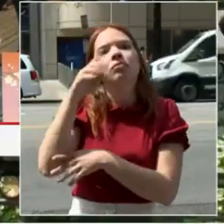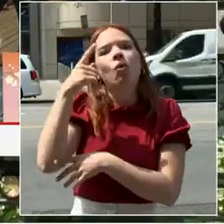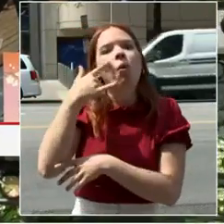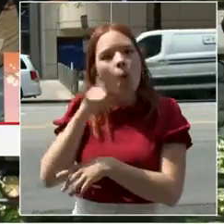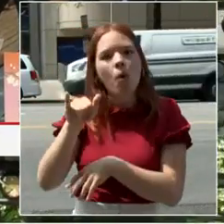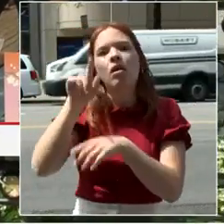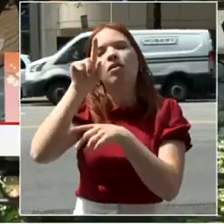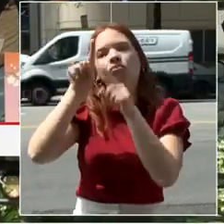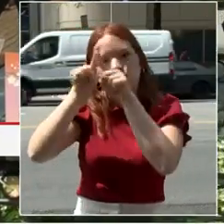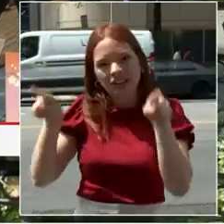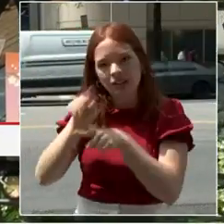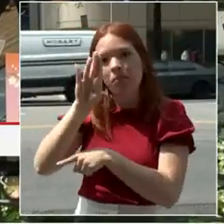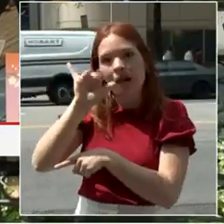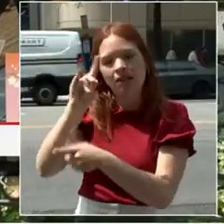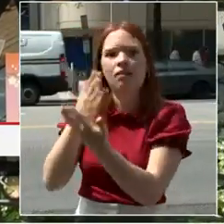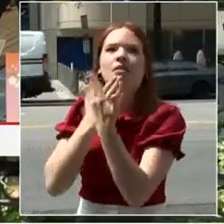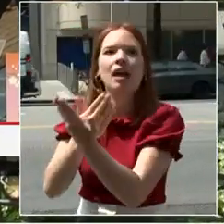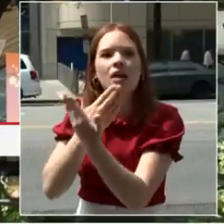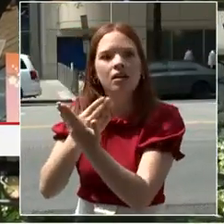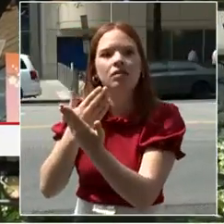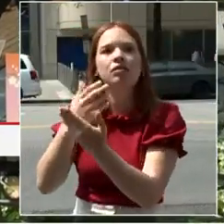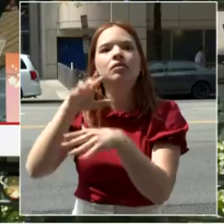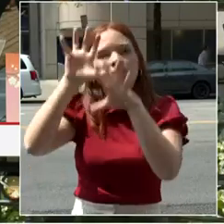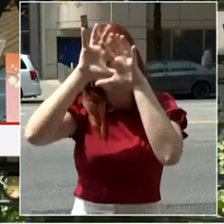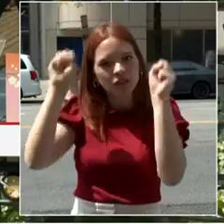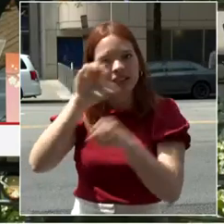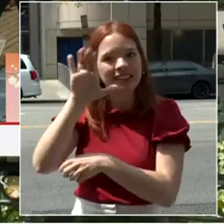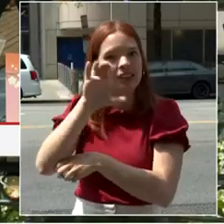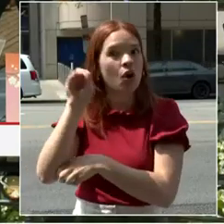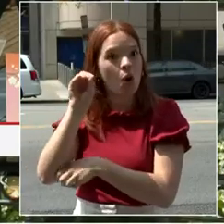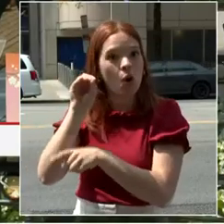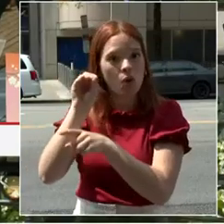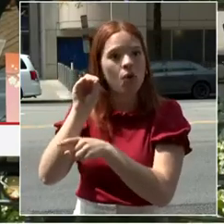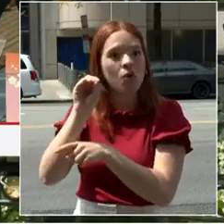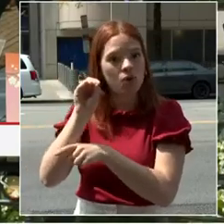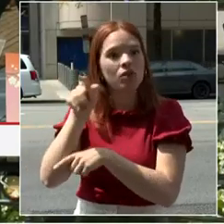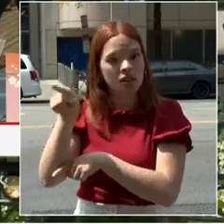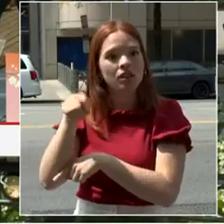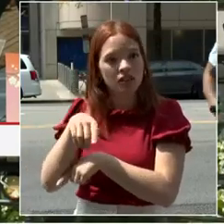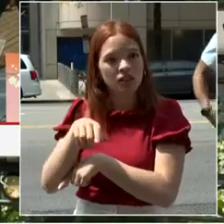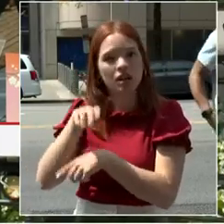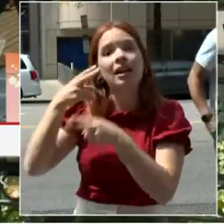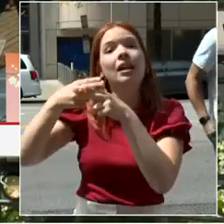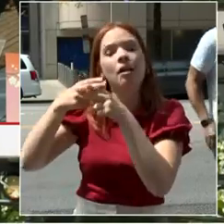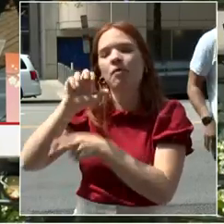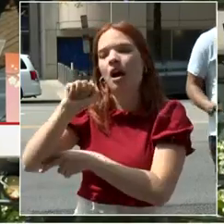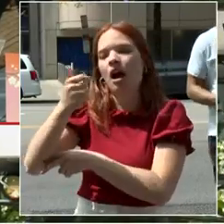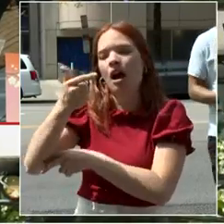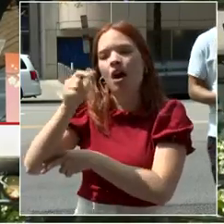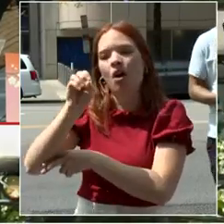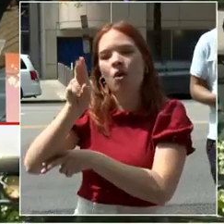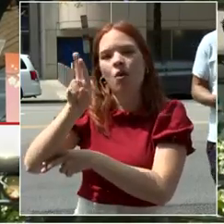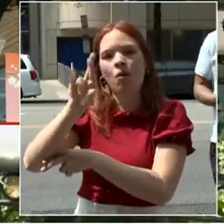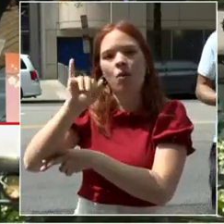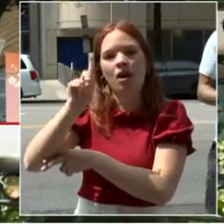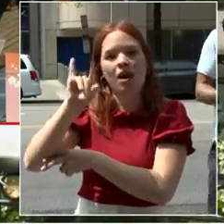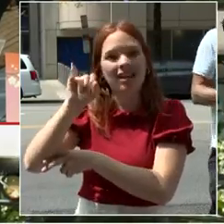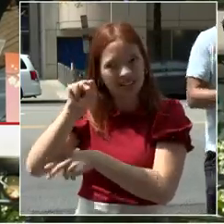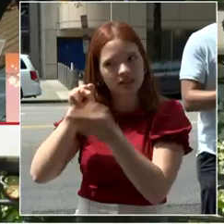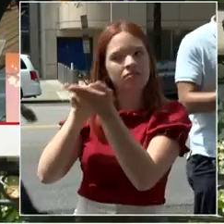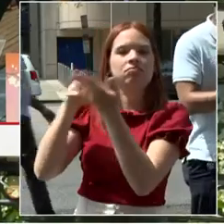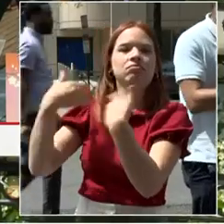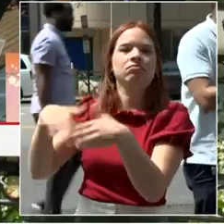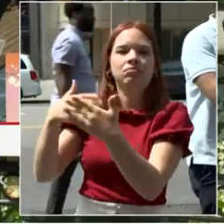Algarides. Give her a big round of applause. We're also joined by our Ward 2, I'm sorry, our